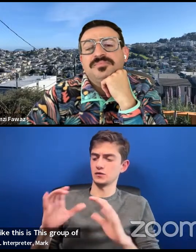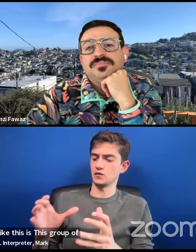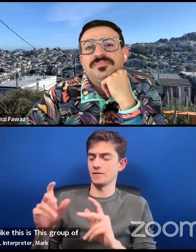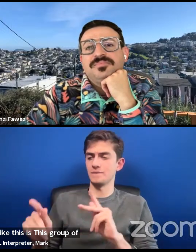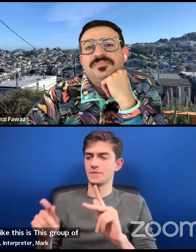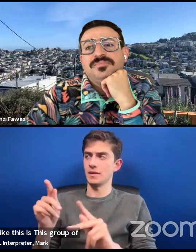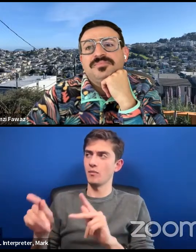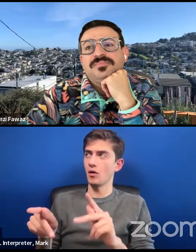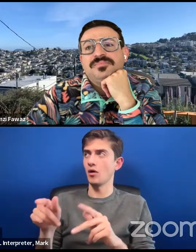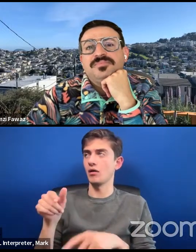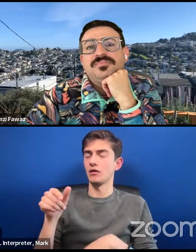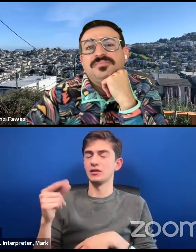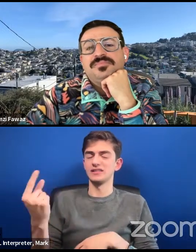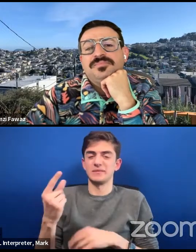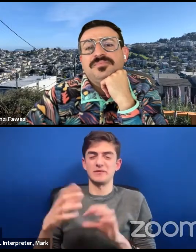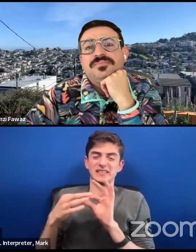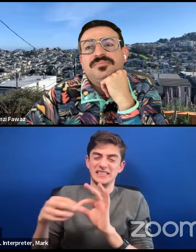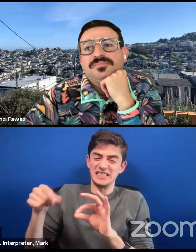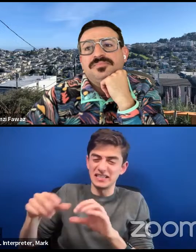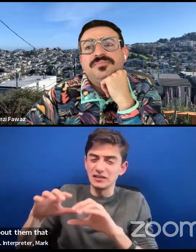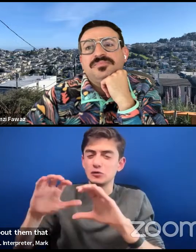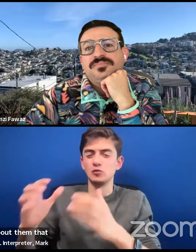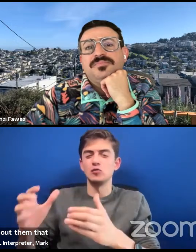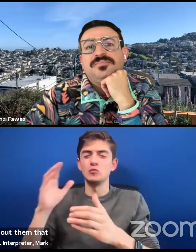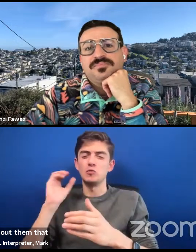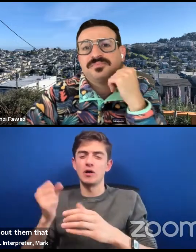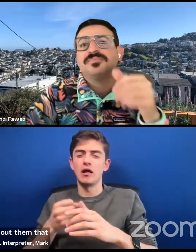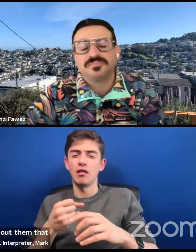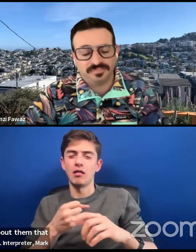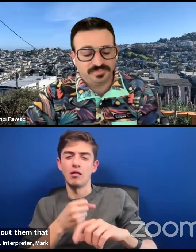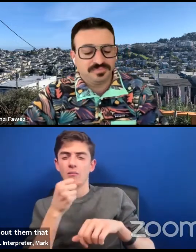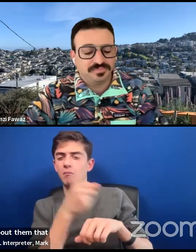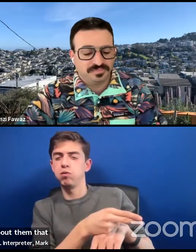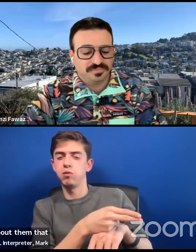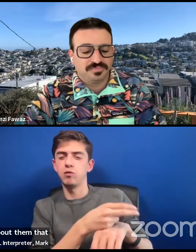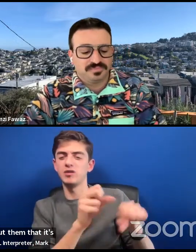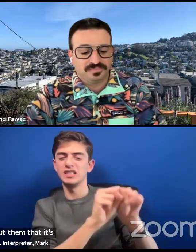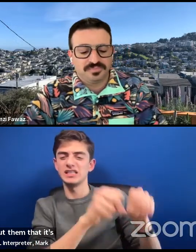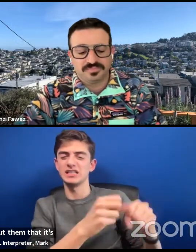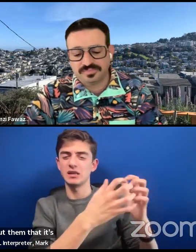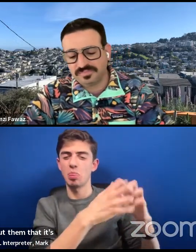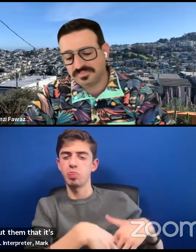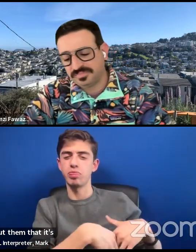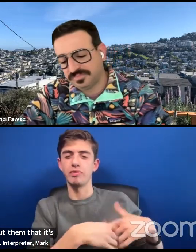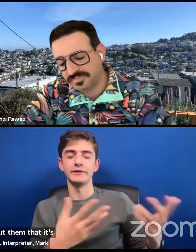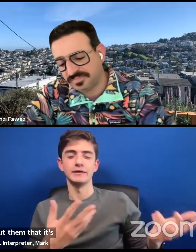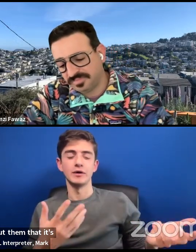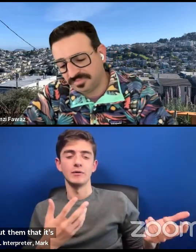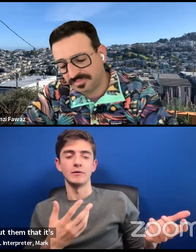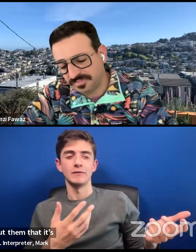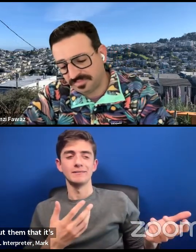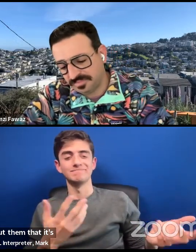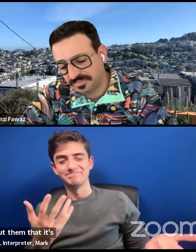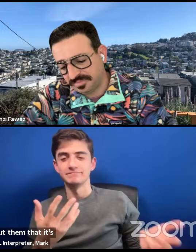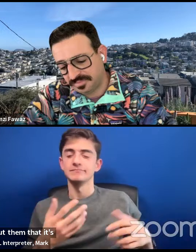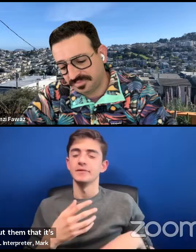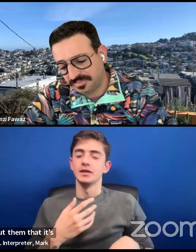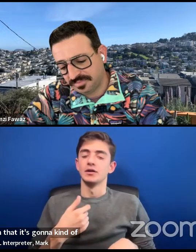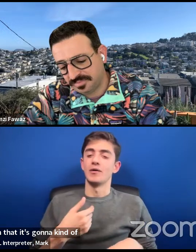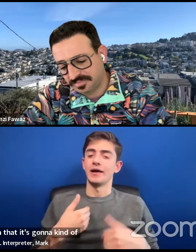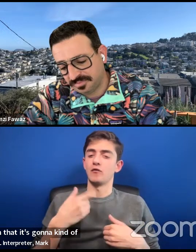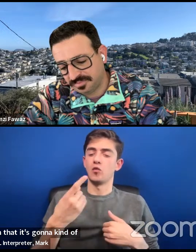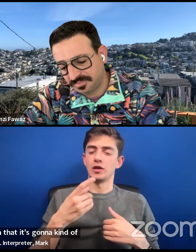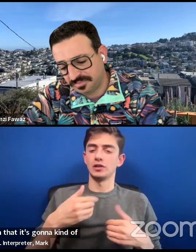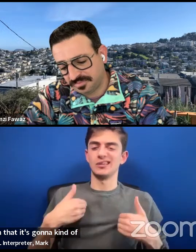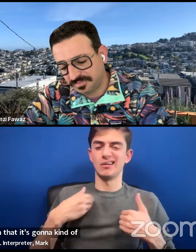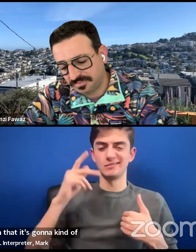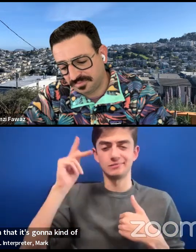There's something about them that is going to kind of dismantle the system, you know, and I had this young political theorist who I wrote, whose work is